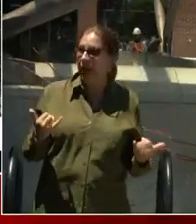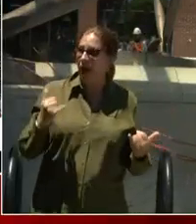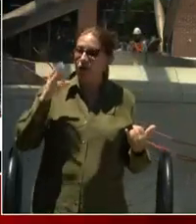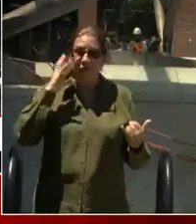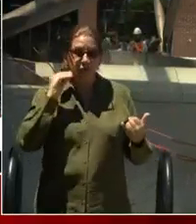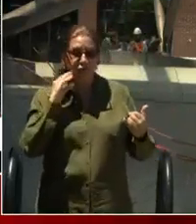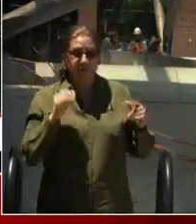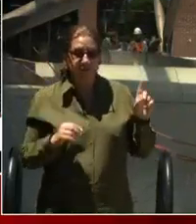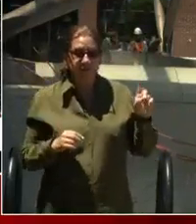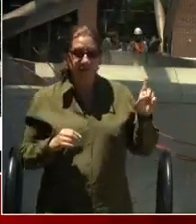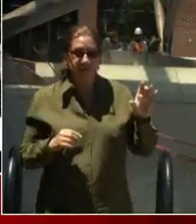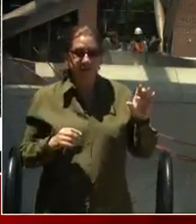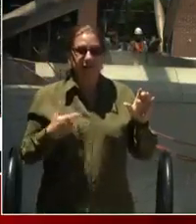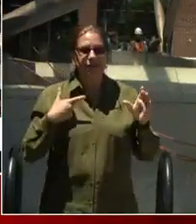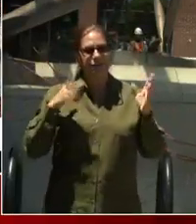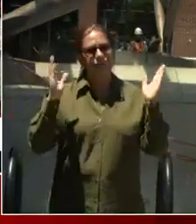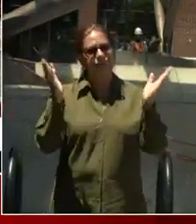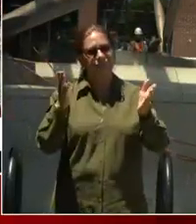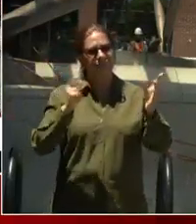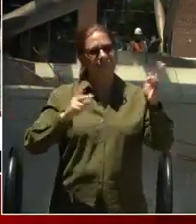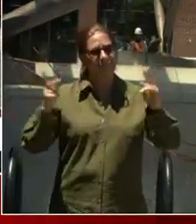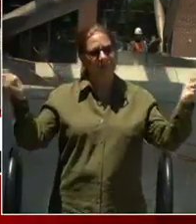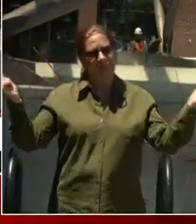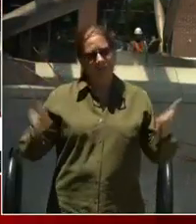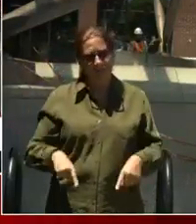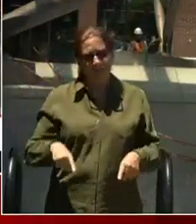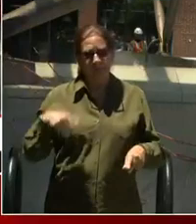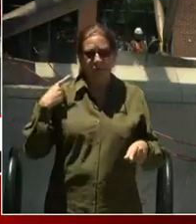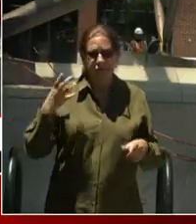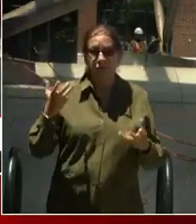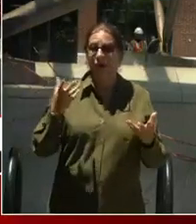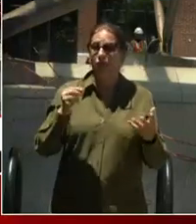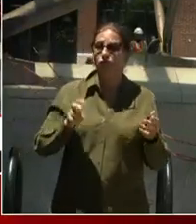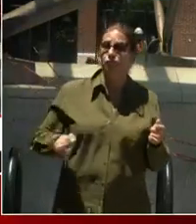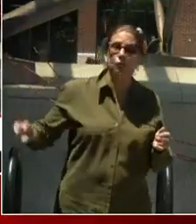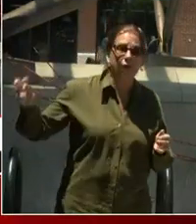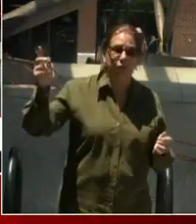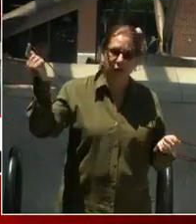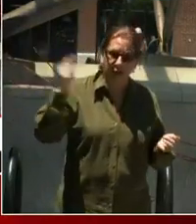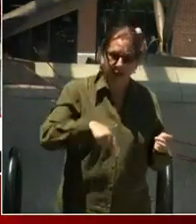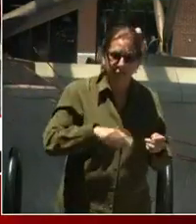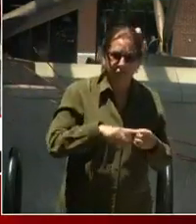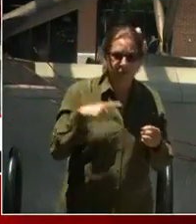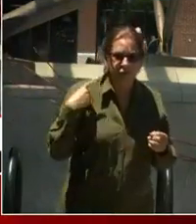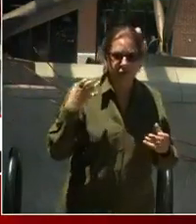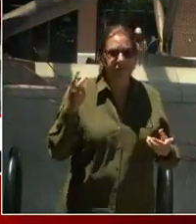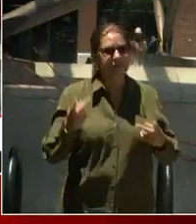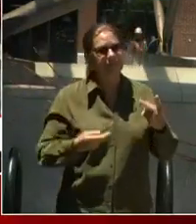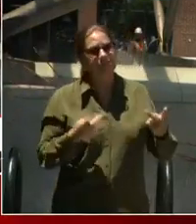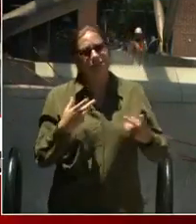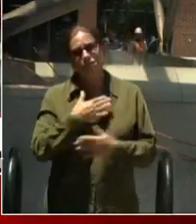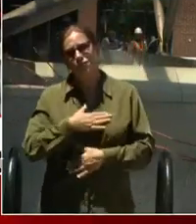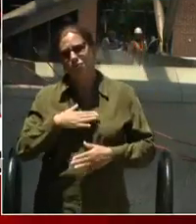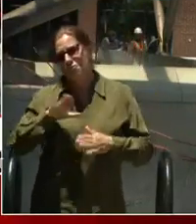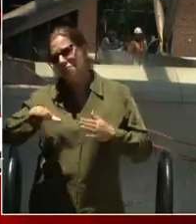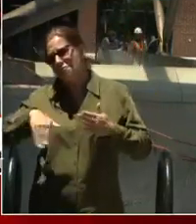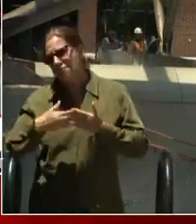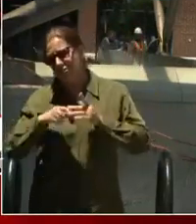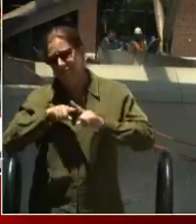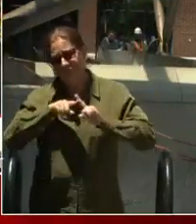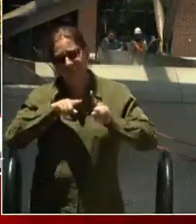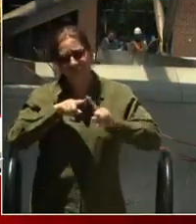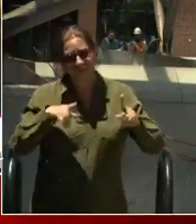getting folks to come to DC, to stay here, to visit, to enjoy all the great events that we have coming up this summer